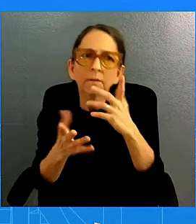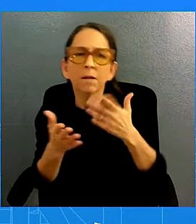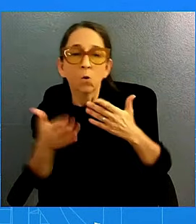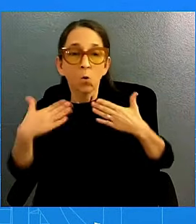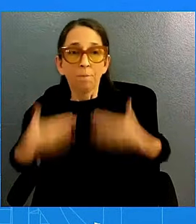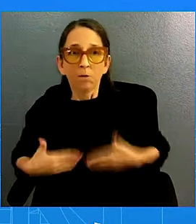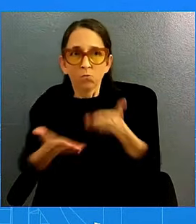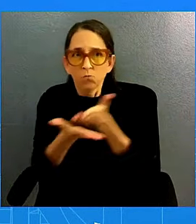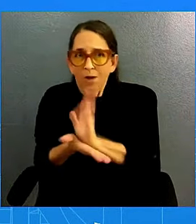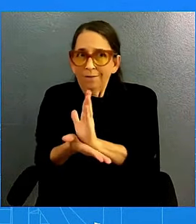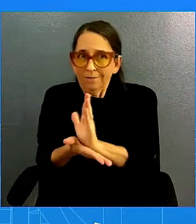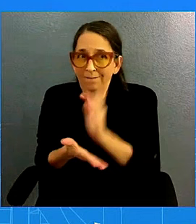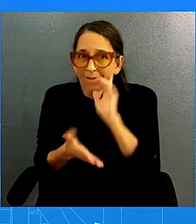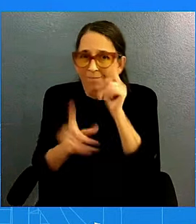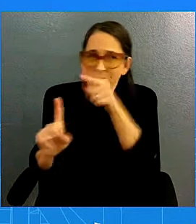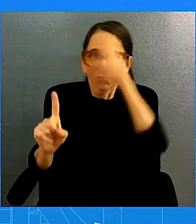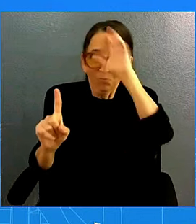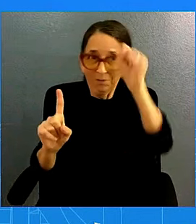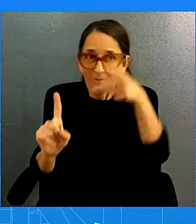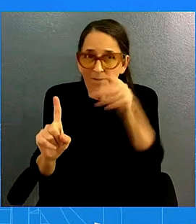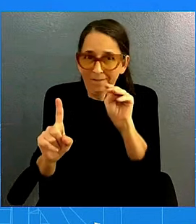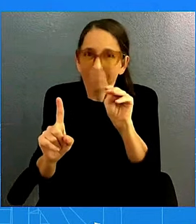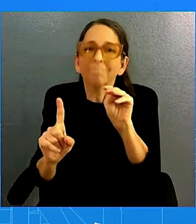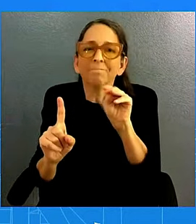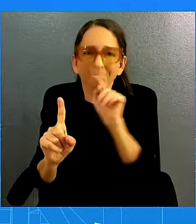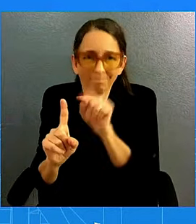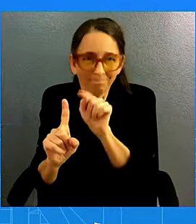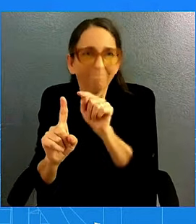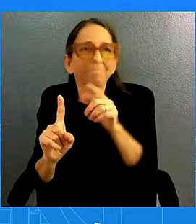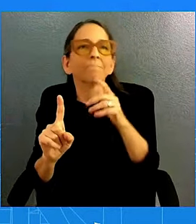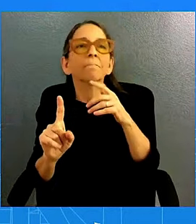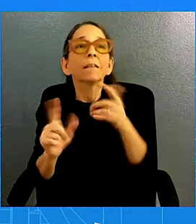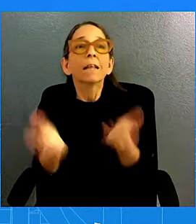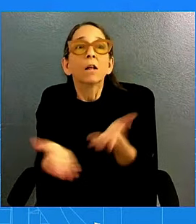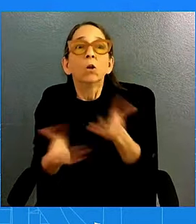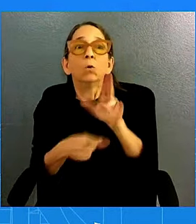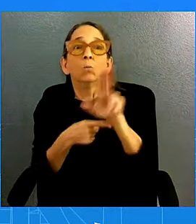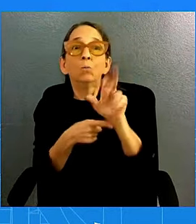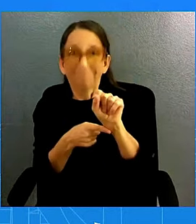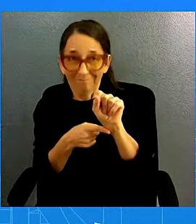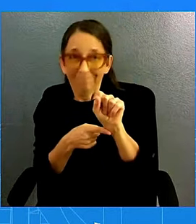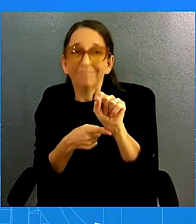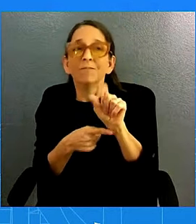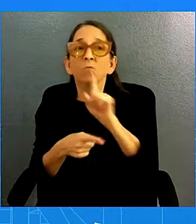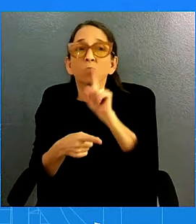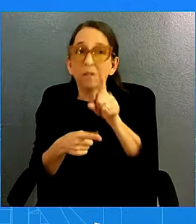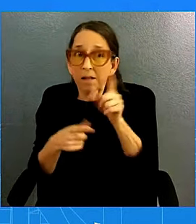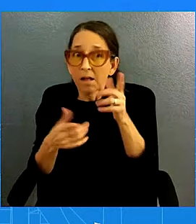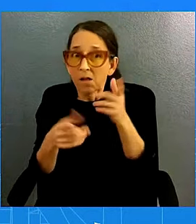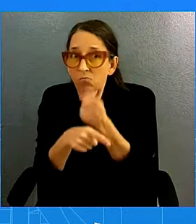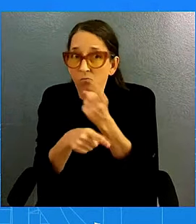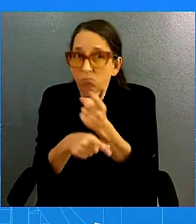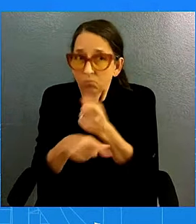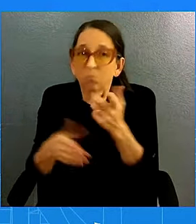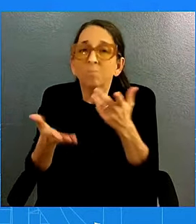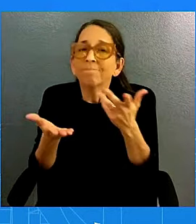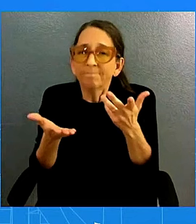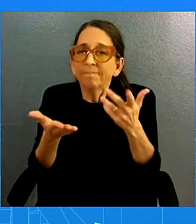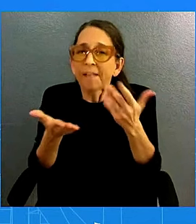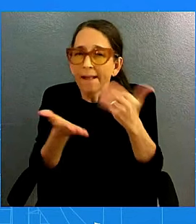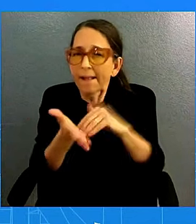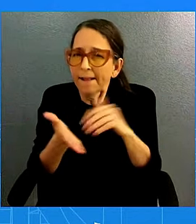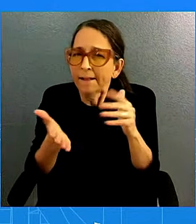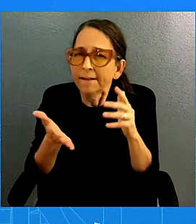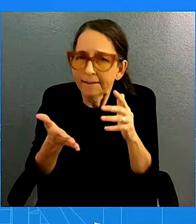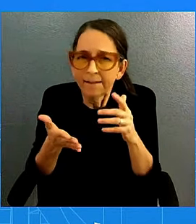the Prime Minister was here in the United States, and I'm sure that, as appropriate, he'll do going forward. I don't have – I'm not going to get ahead of the conversation, but he never